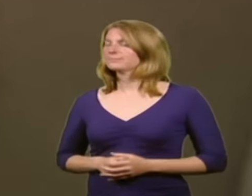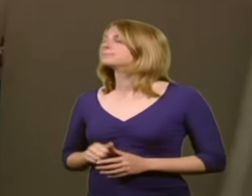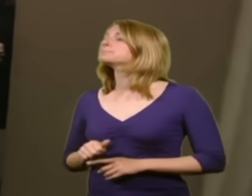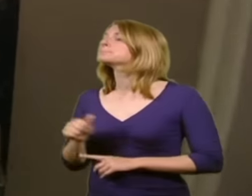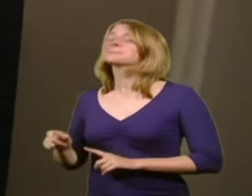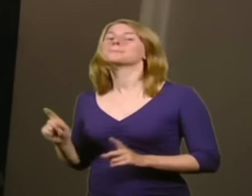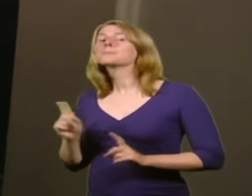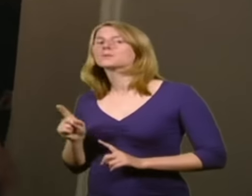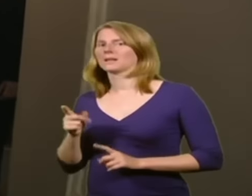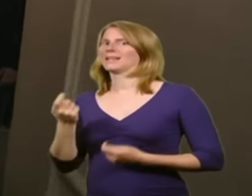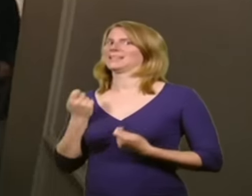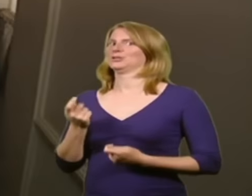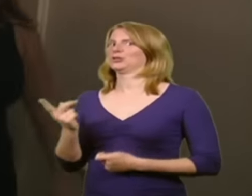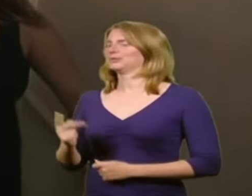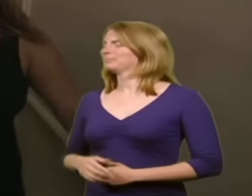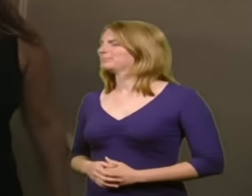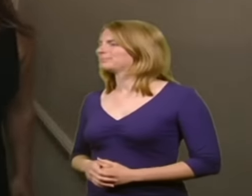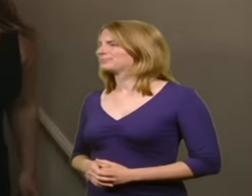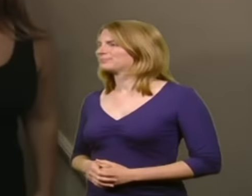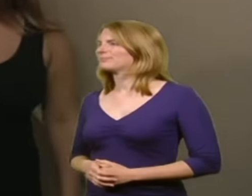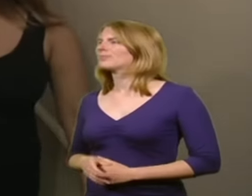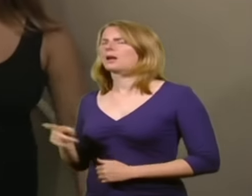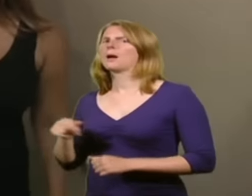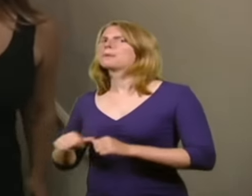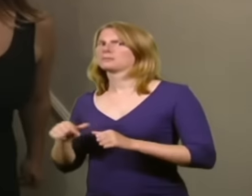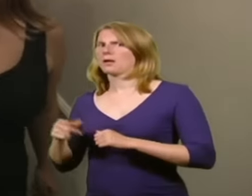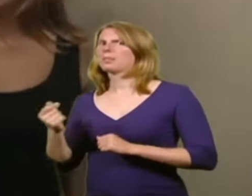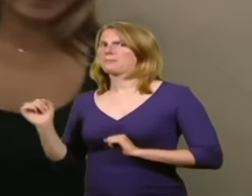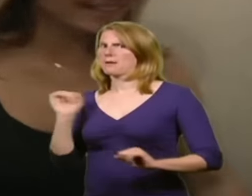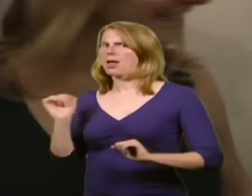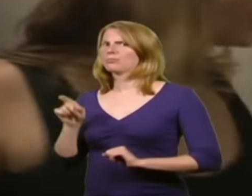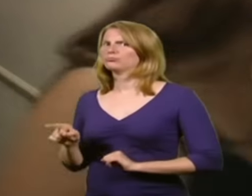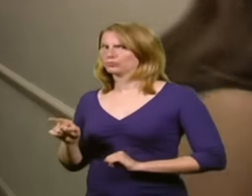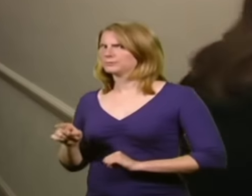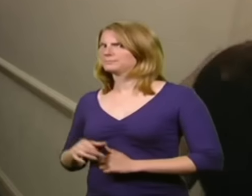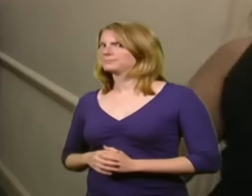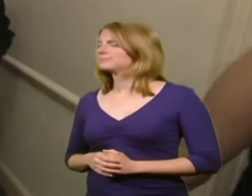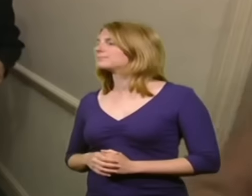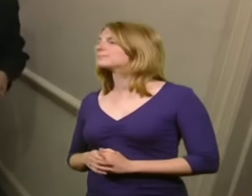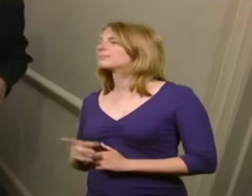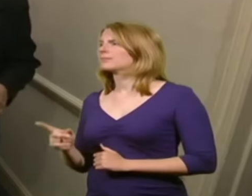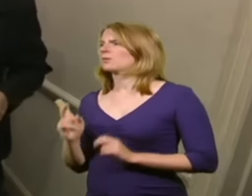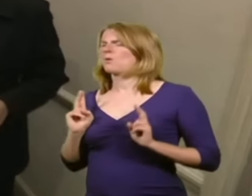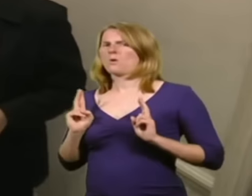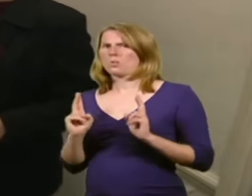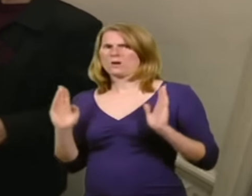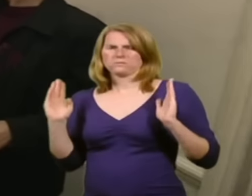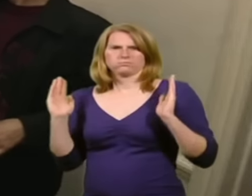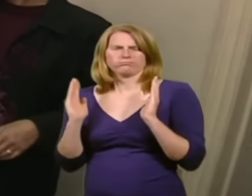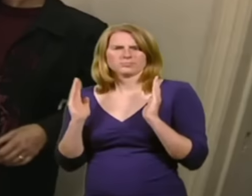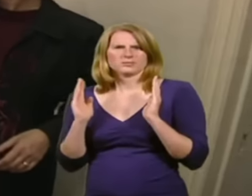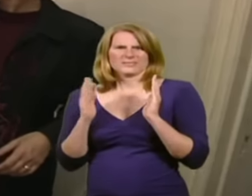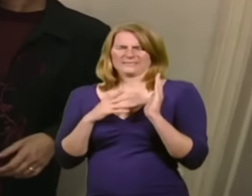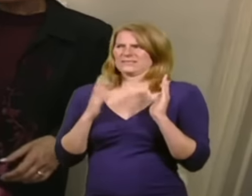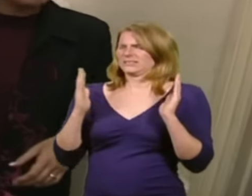Okay, wait till you see the kitchen. Well, it's got to be better than the bathroom, I hope. I mean, this only makes the hallway look smaller, don't you think?